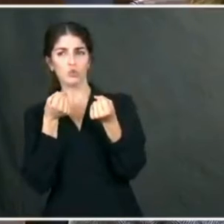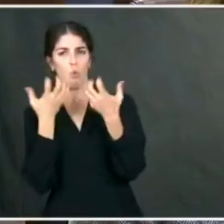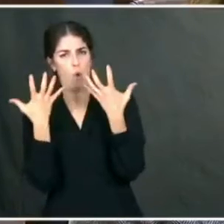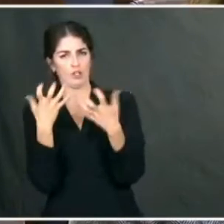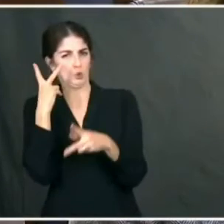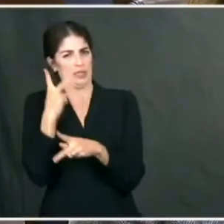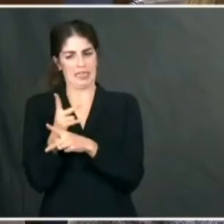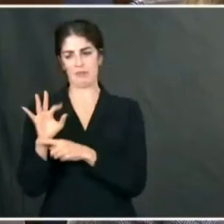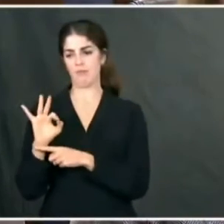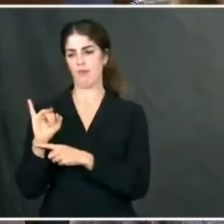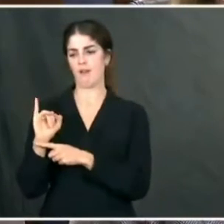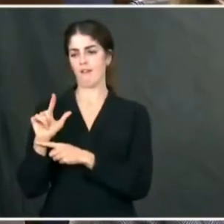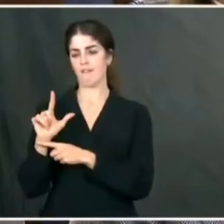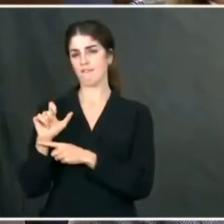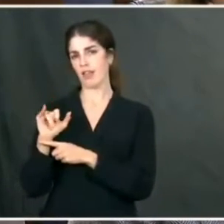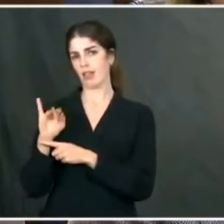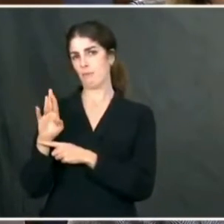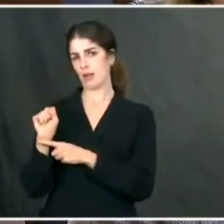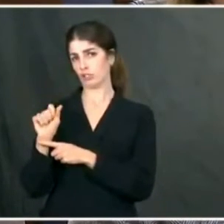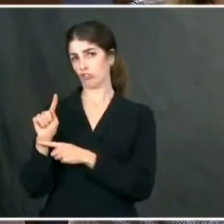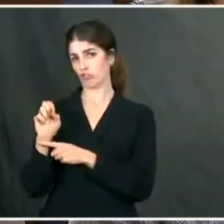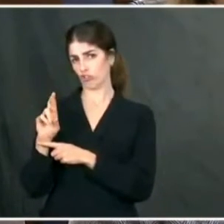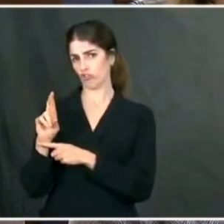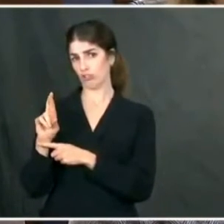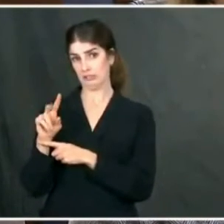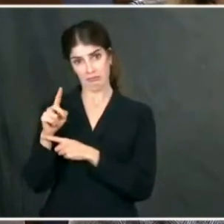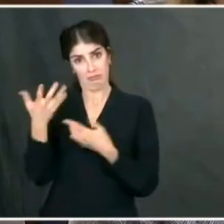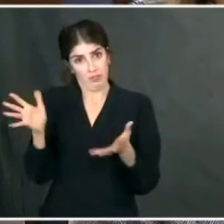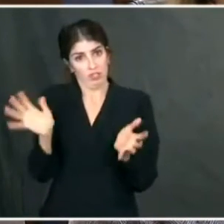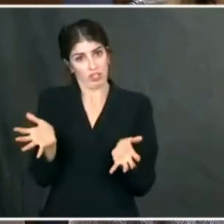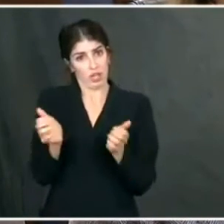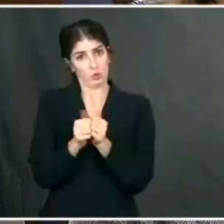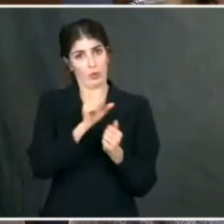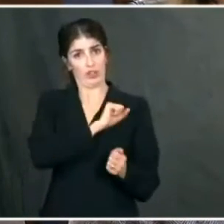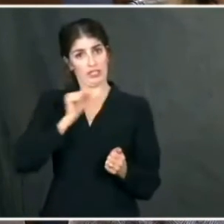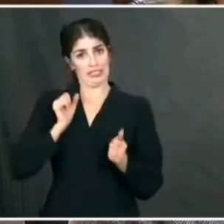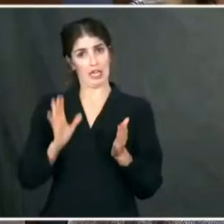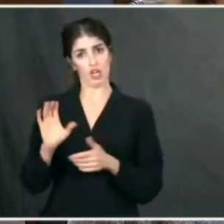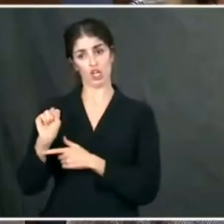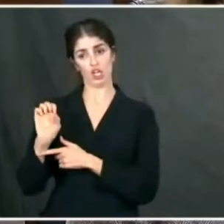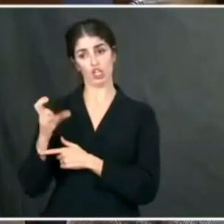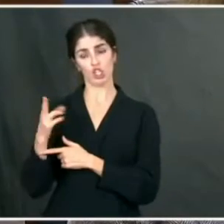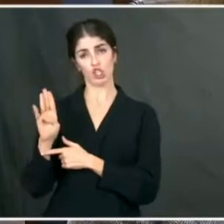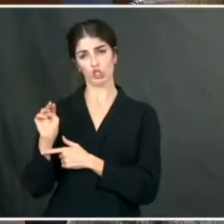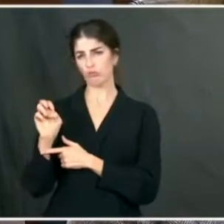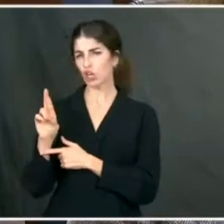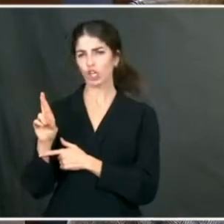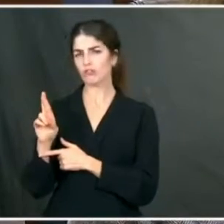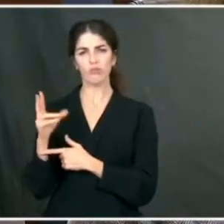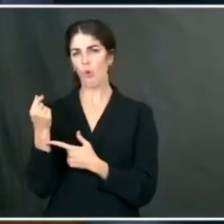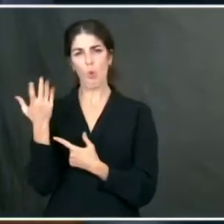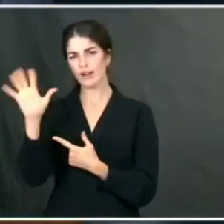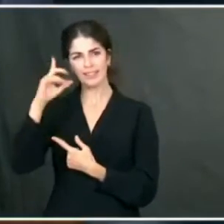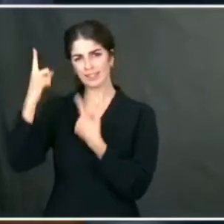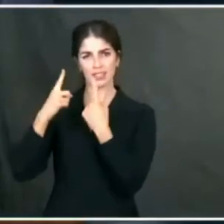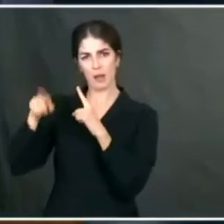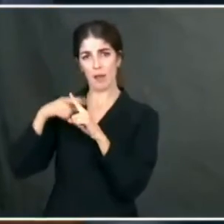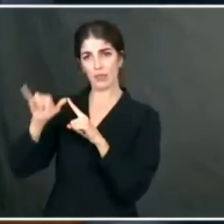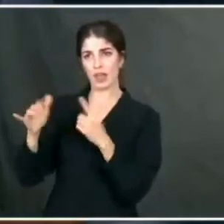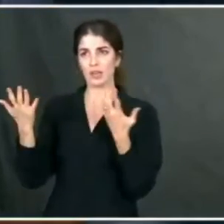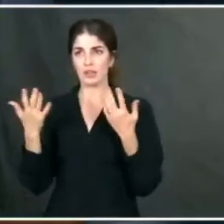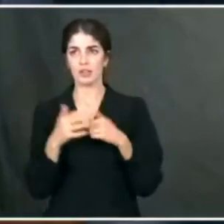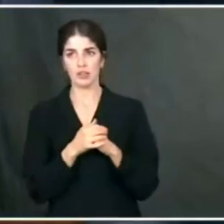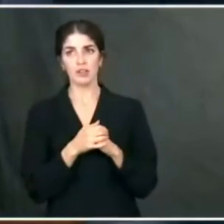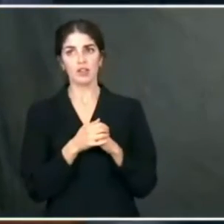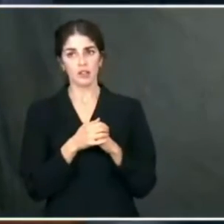filibuster or where he sits on that. Has he talked to Senator Schumer about that? mean, he served there a long time. What are his thoughts on that? I think what